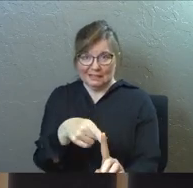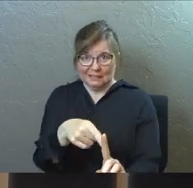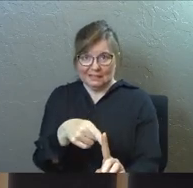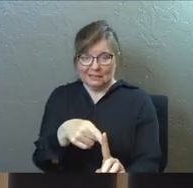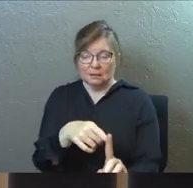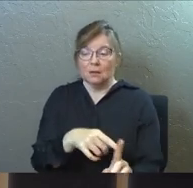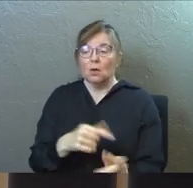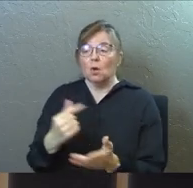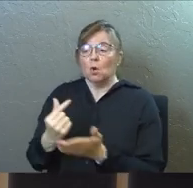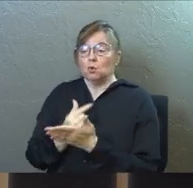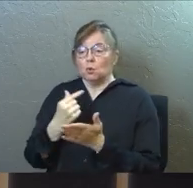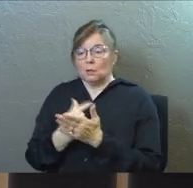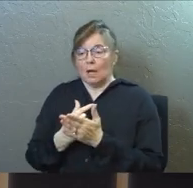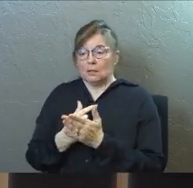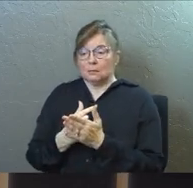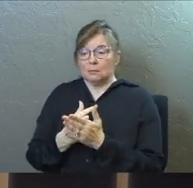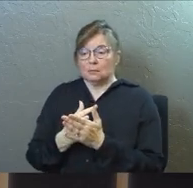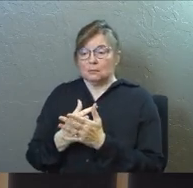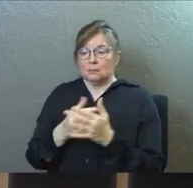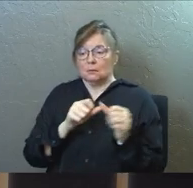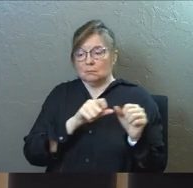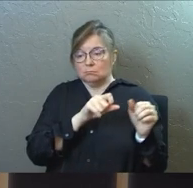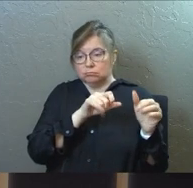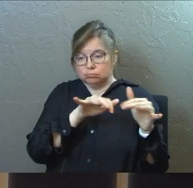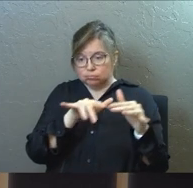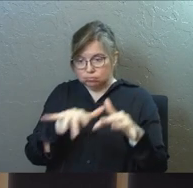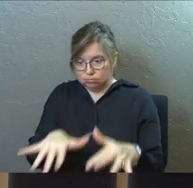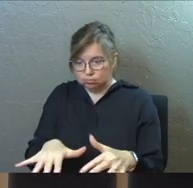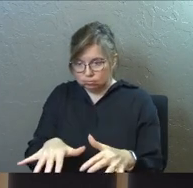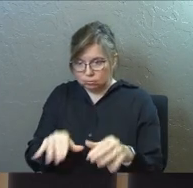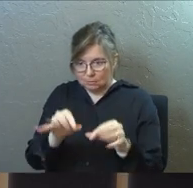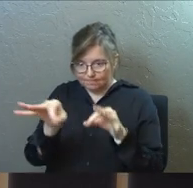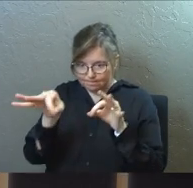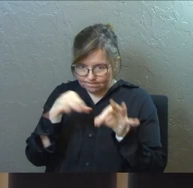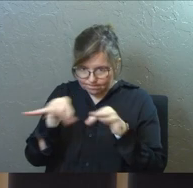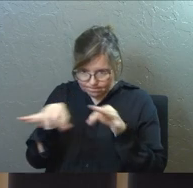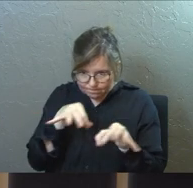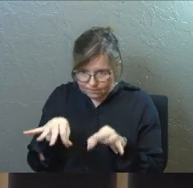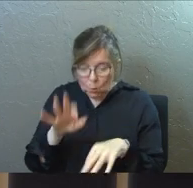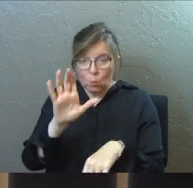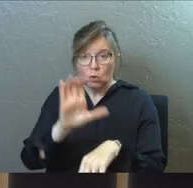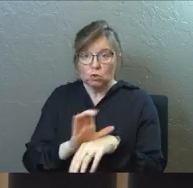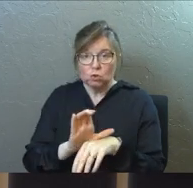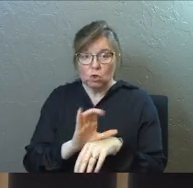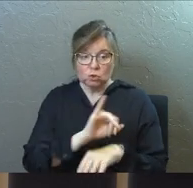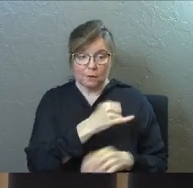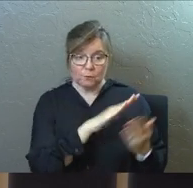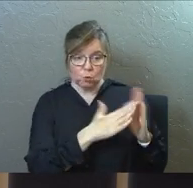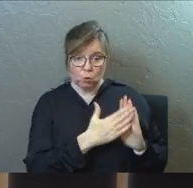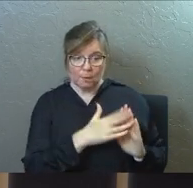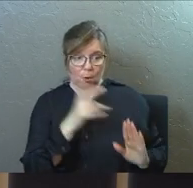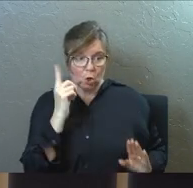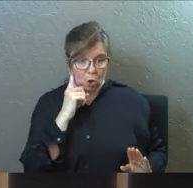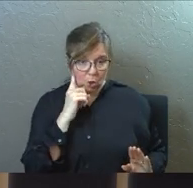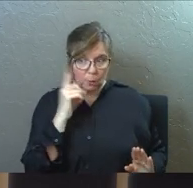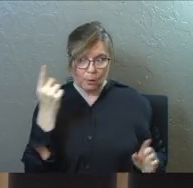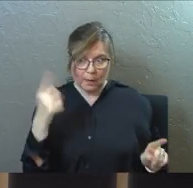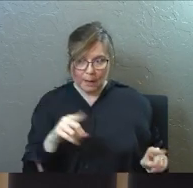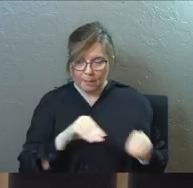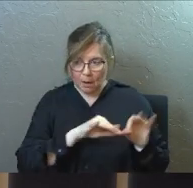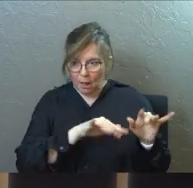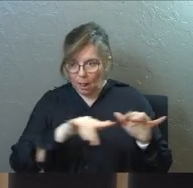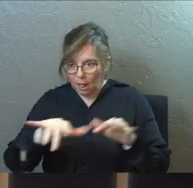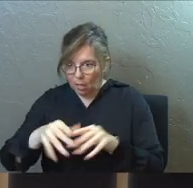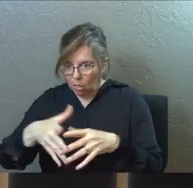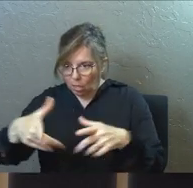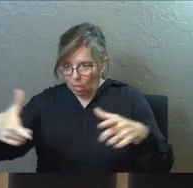and so the gospel comes to Antioch, verse 22 of chapter 11, when the church at Jerusalem heard what had happened in Antioch, they sent